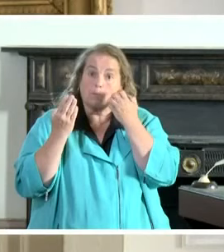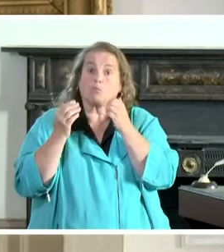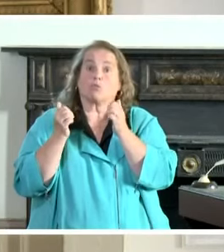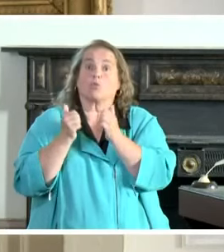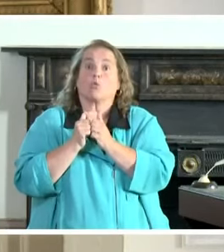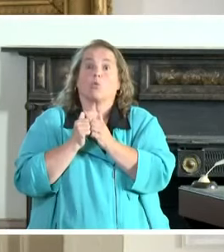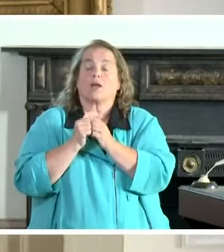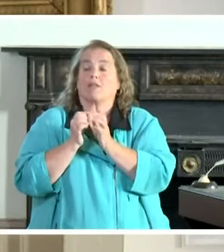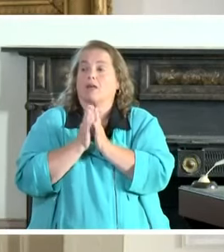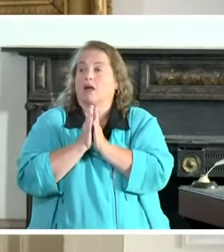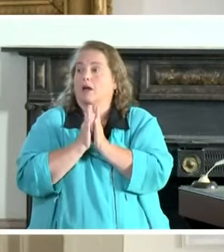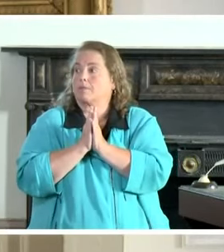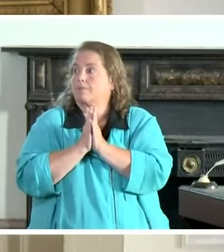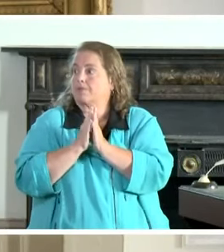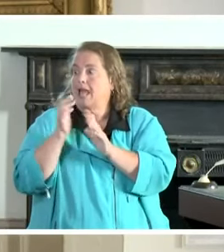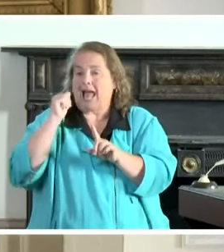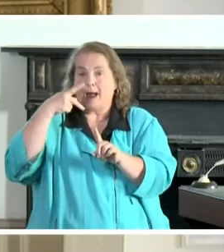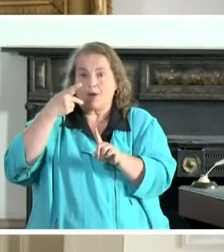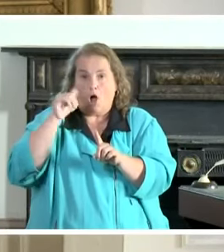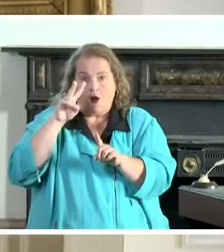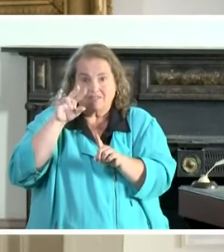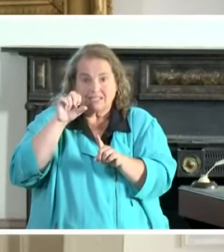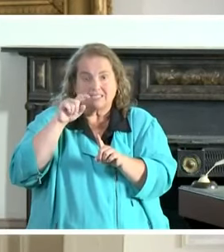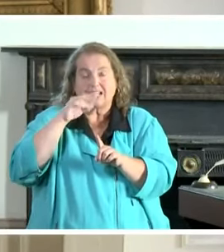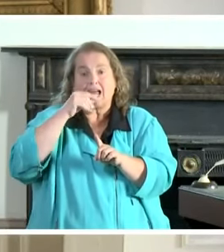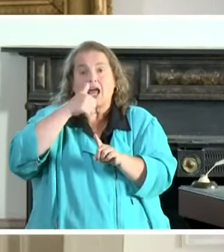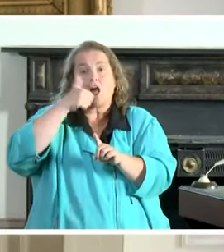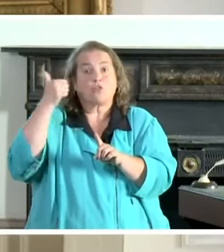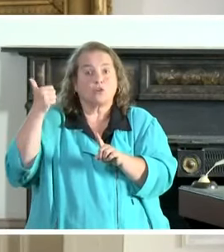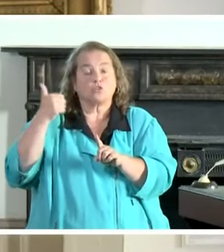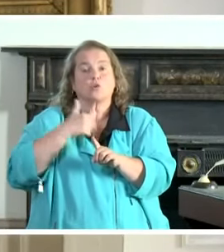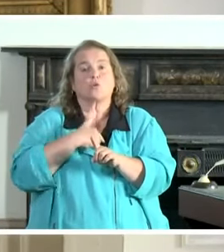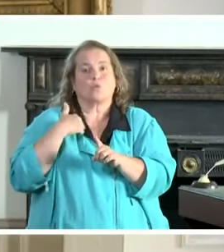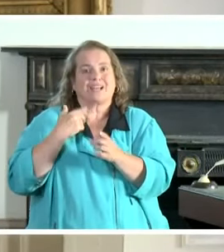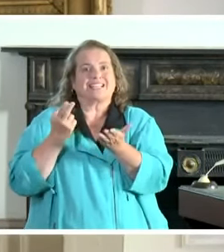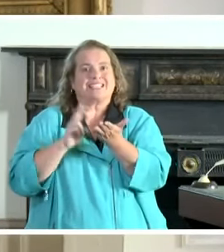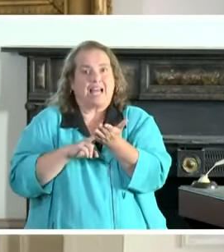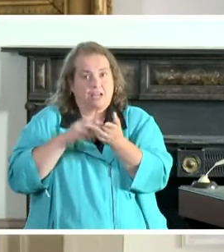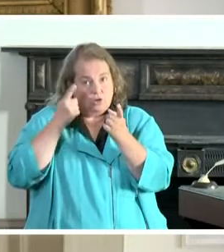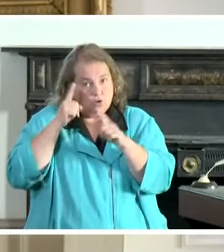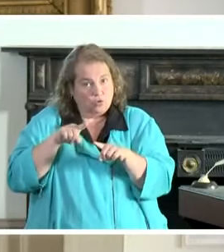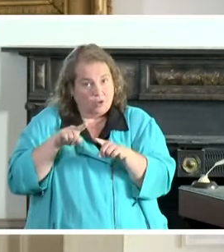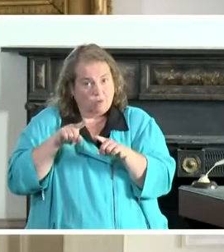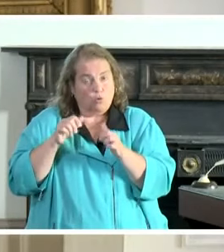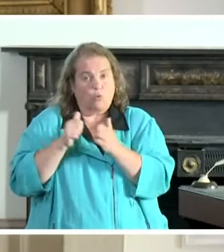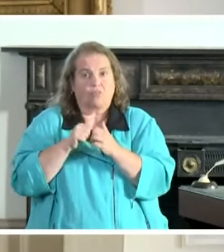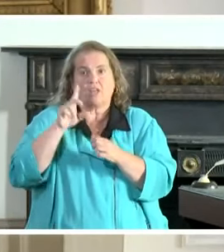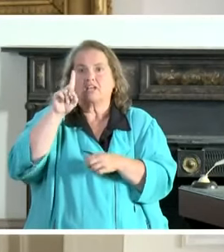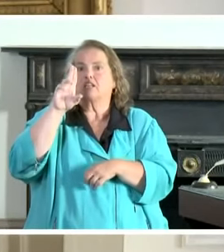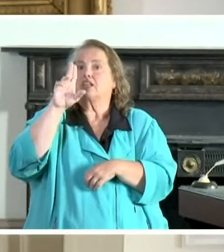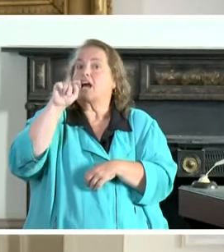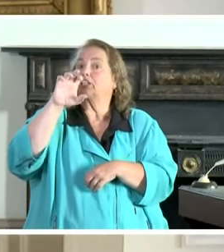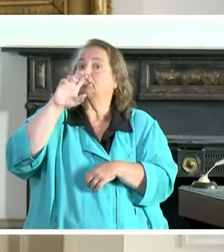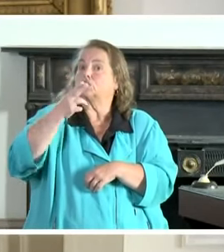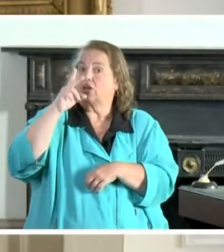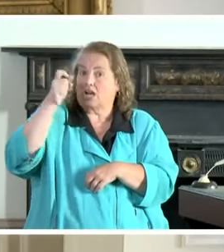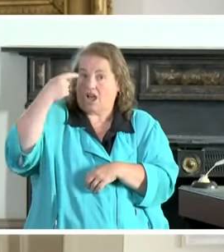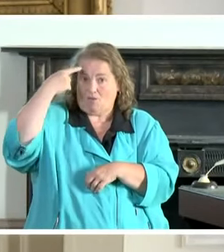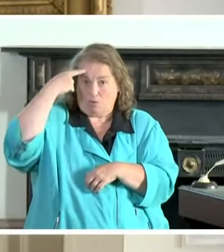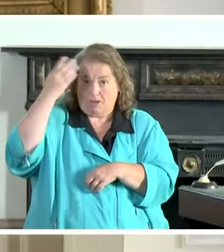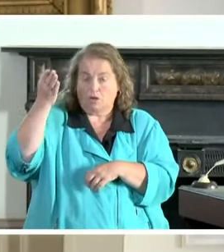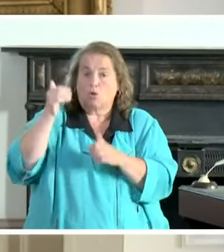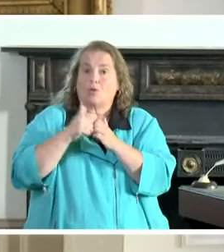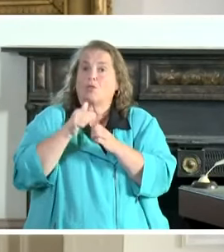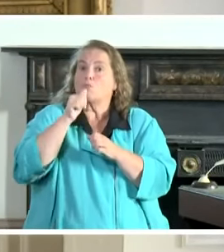App Harvest and many others, we signed an agreement with the Dutch government, with private